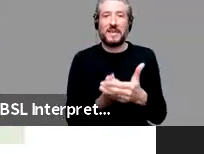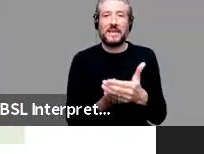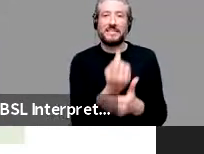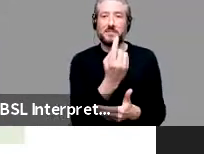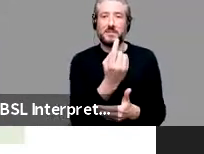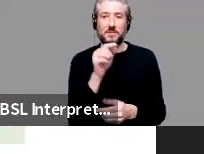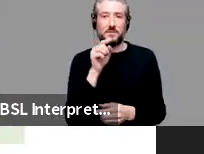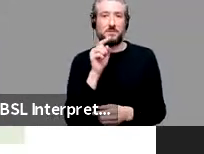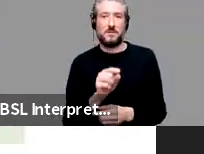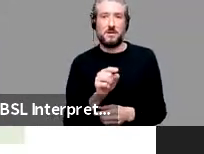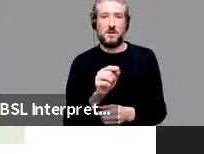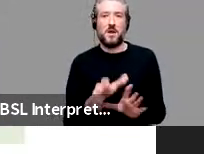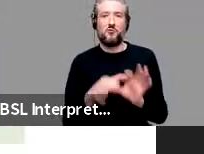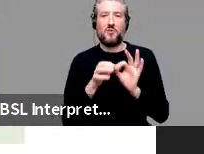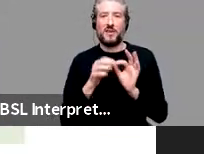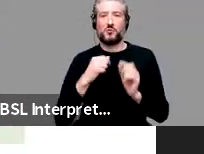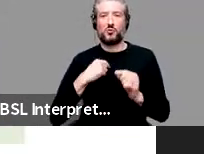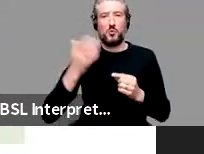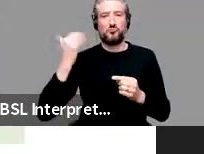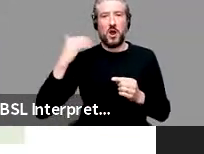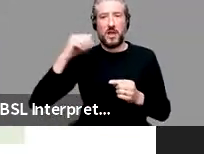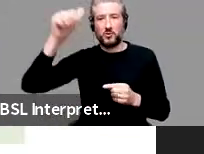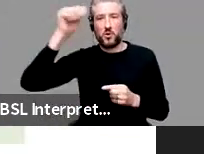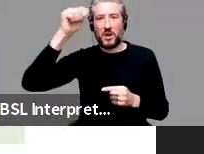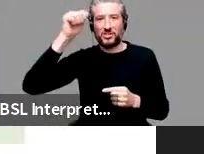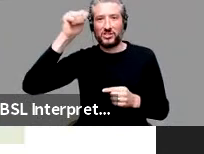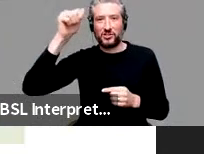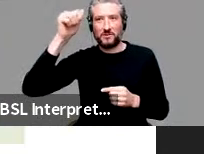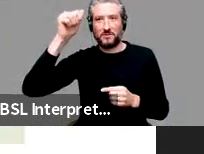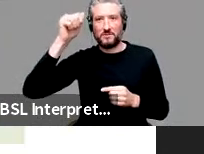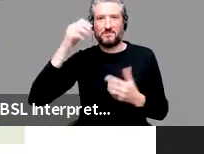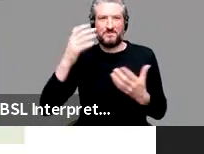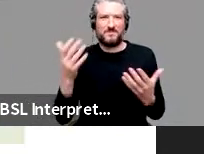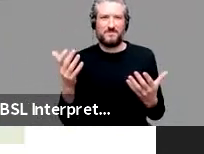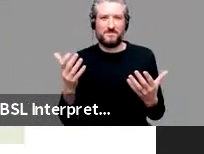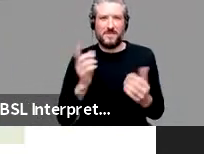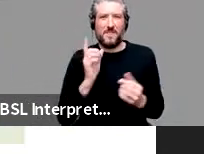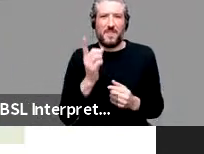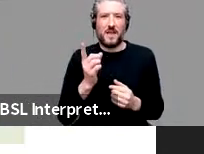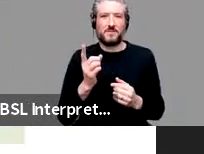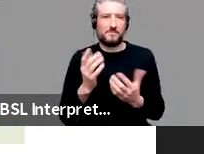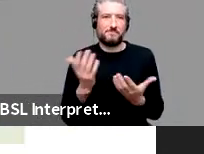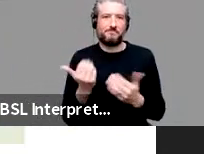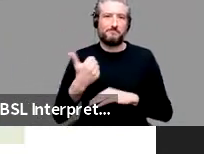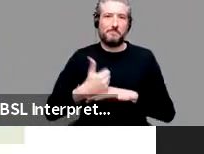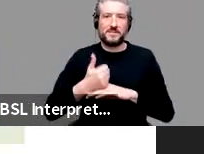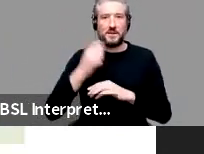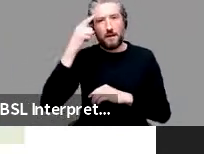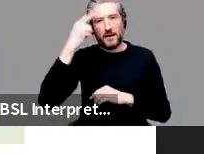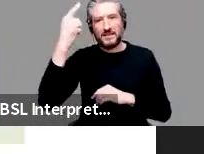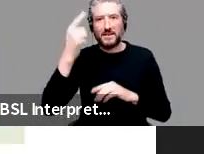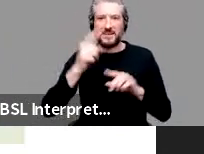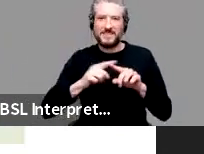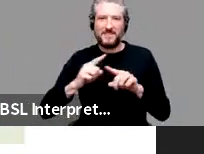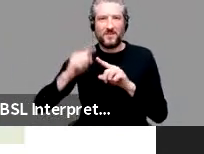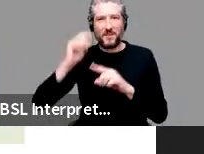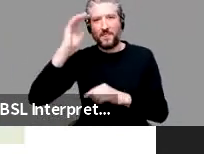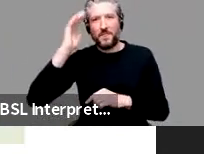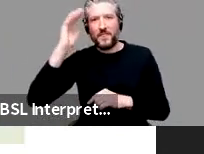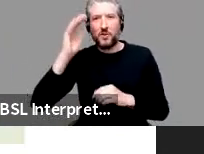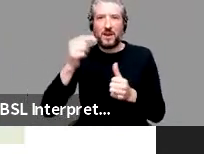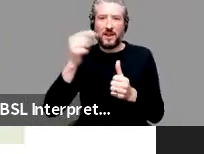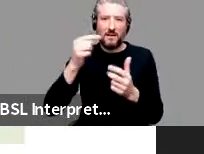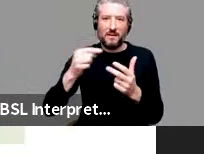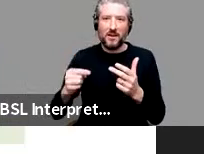we've amassed. So that's the basic idea behind Bayes theorem. And it goes back in psychology to Vygotsky.